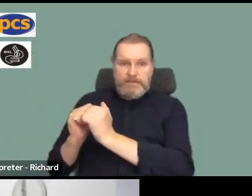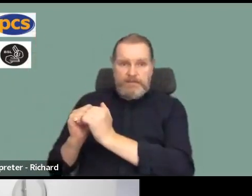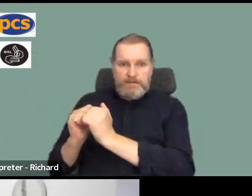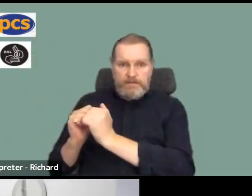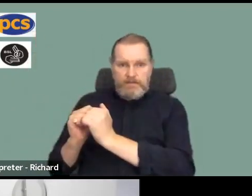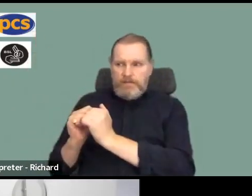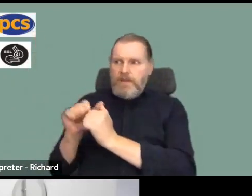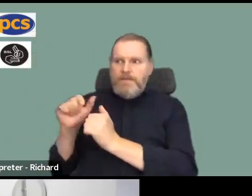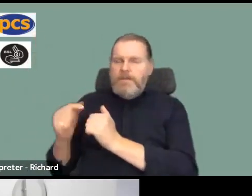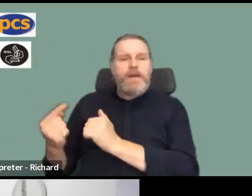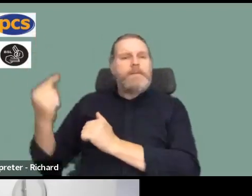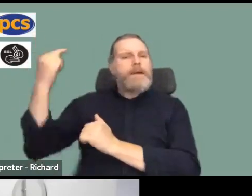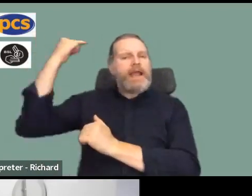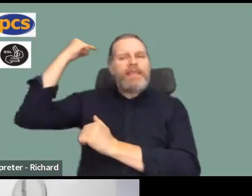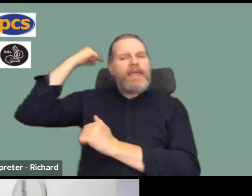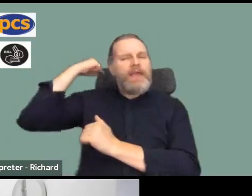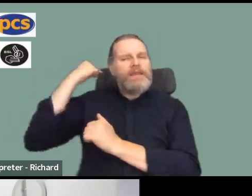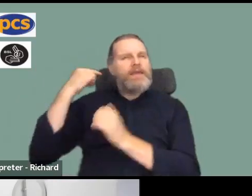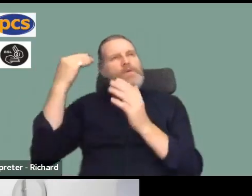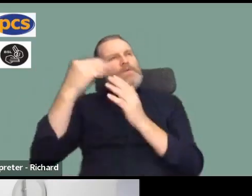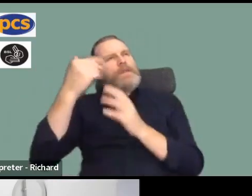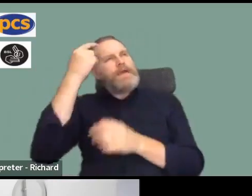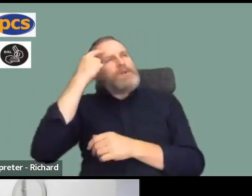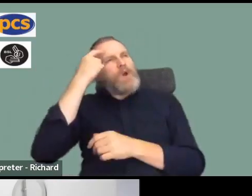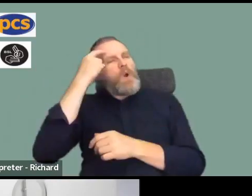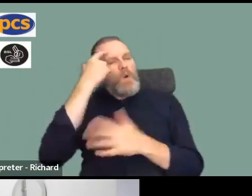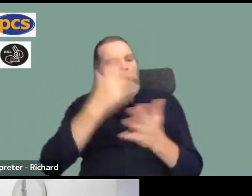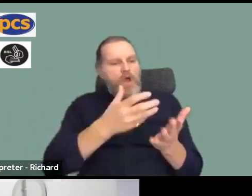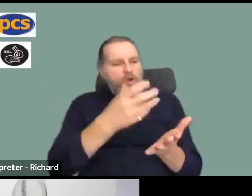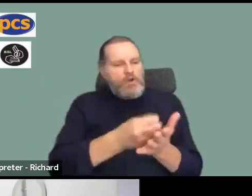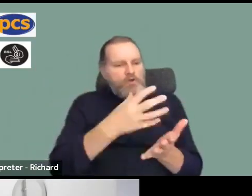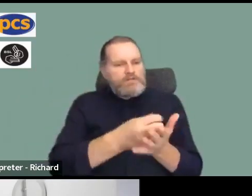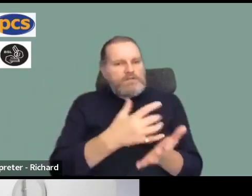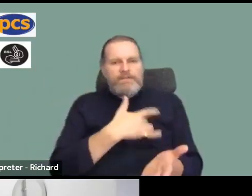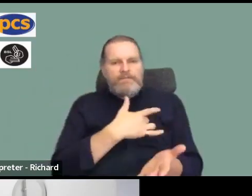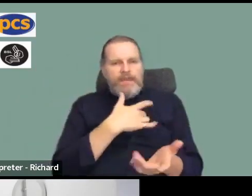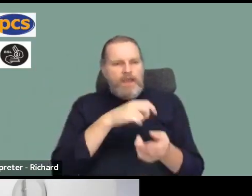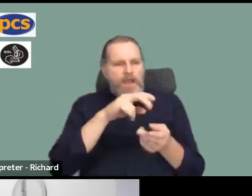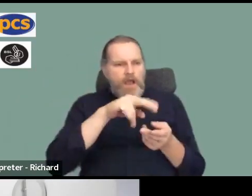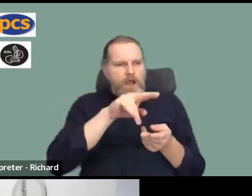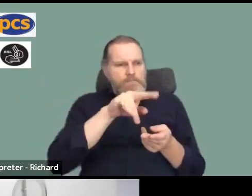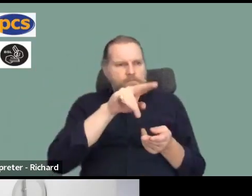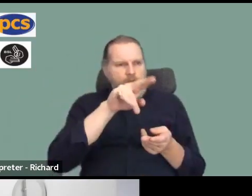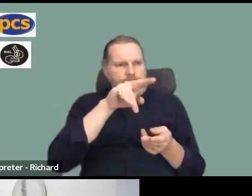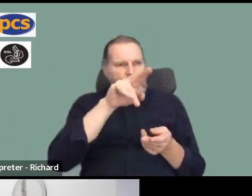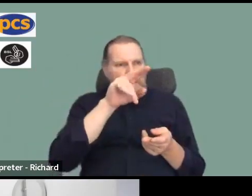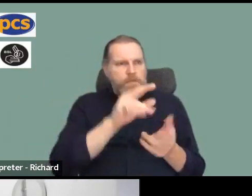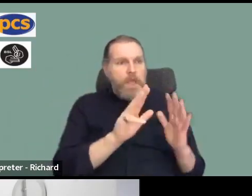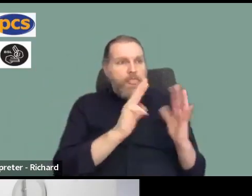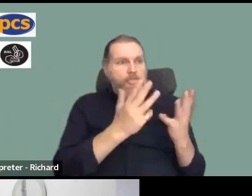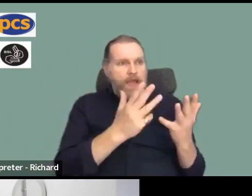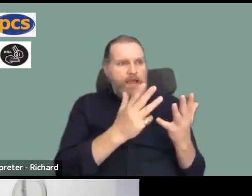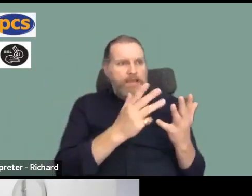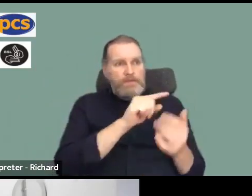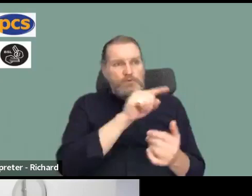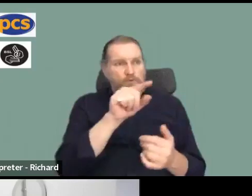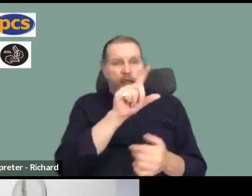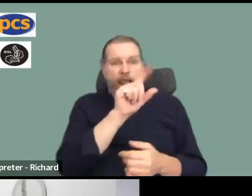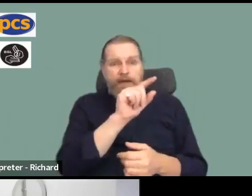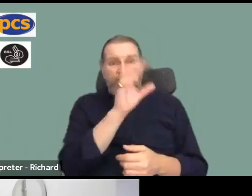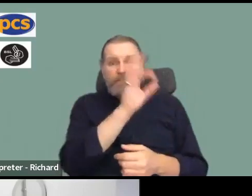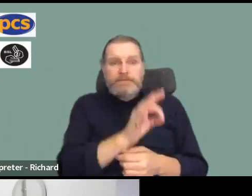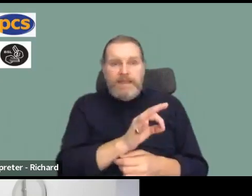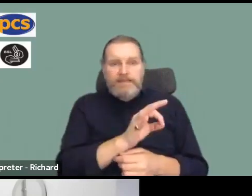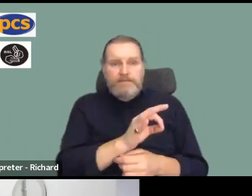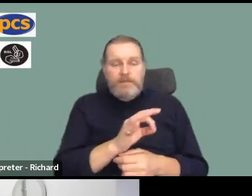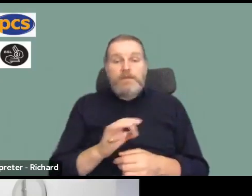nobody could have even imagined inflation would be between 9% and 11%. So 5% may have looked really